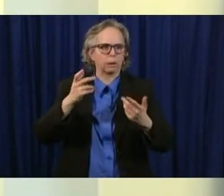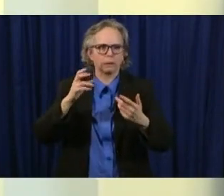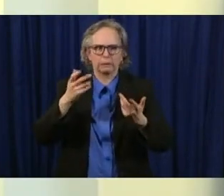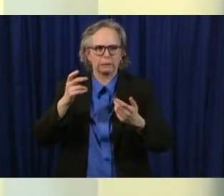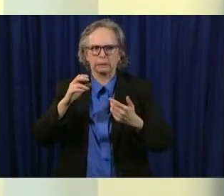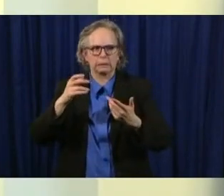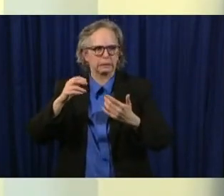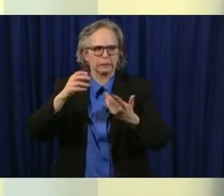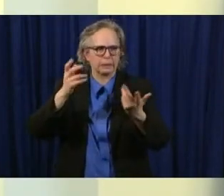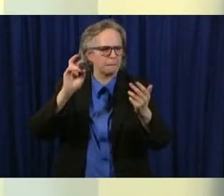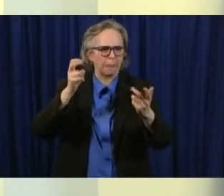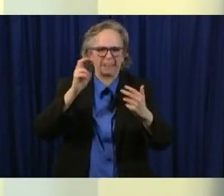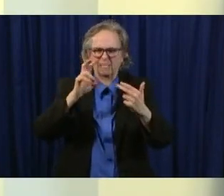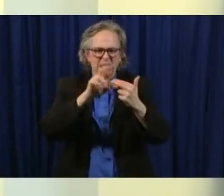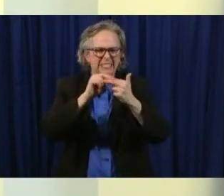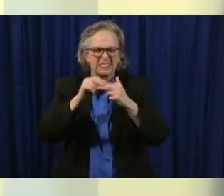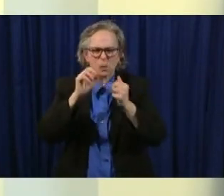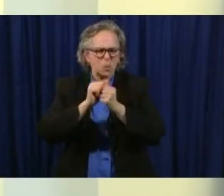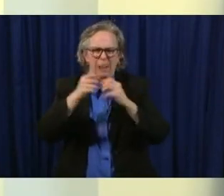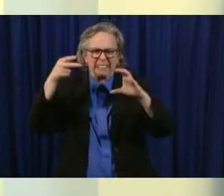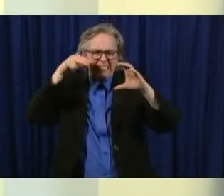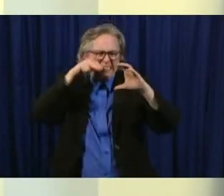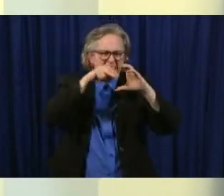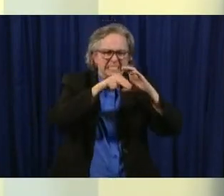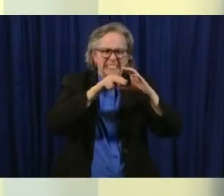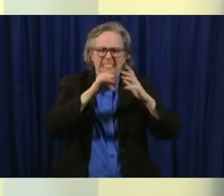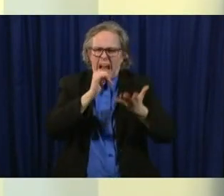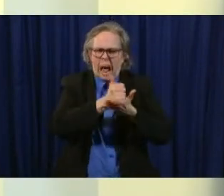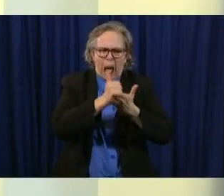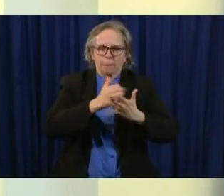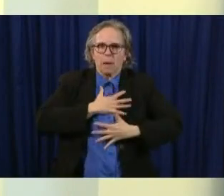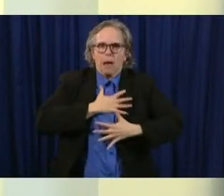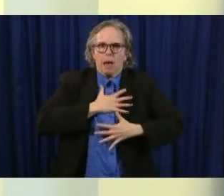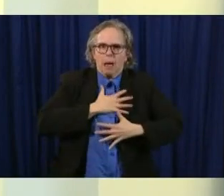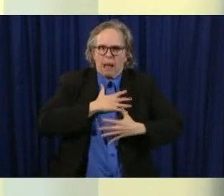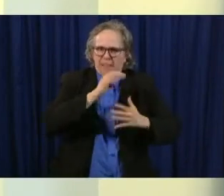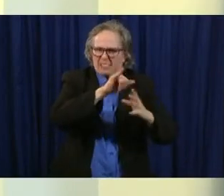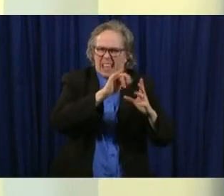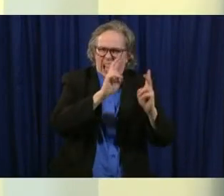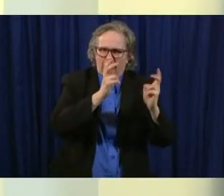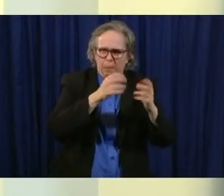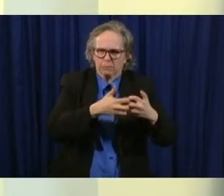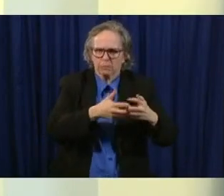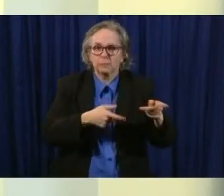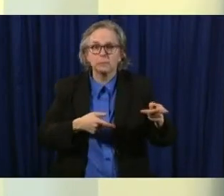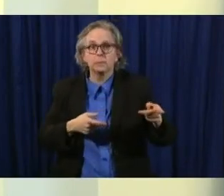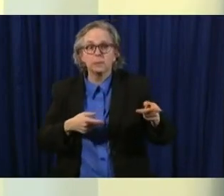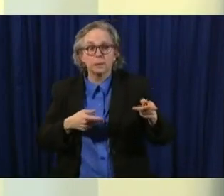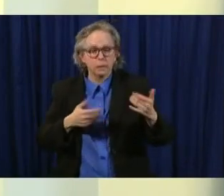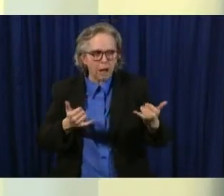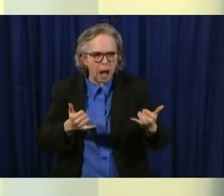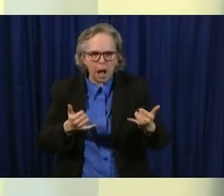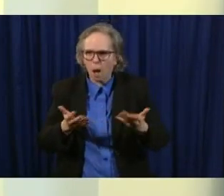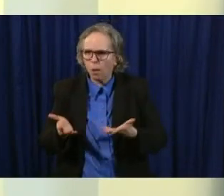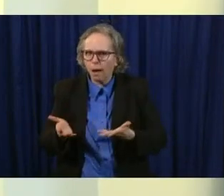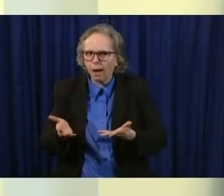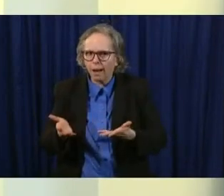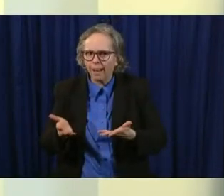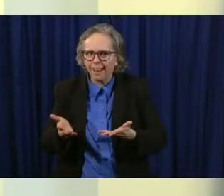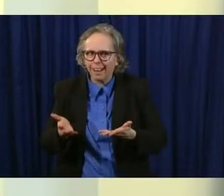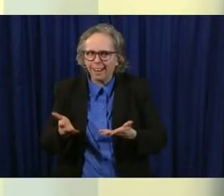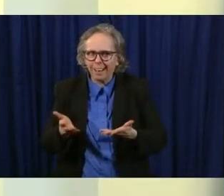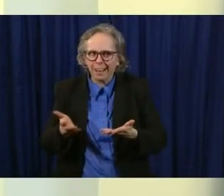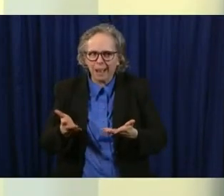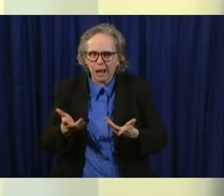when when we have something and it's like so many things in public health when you can prevent it and you don't see it i i think the fear